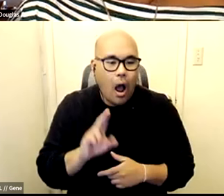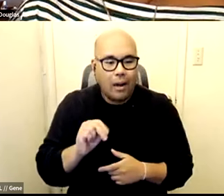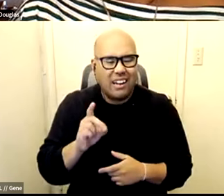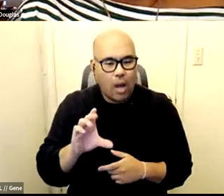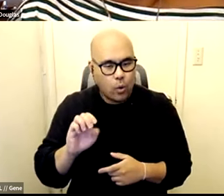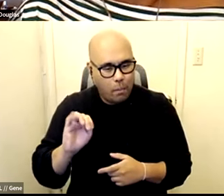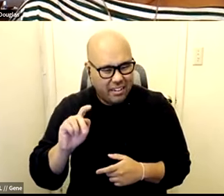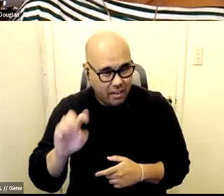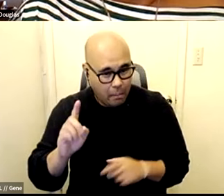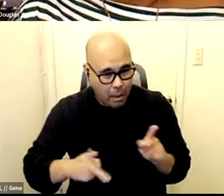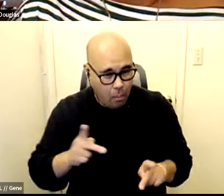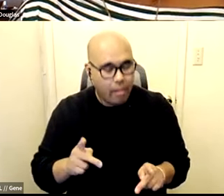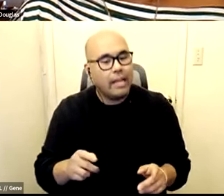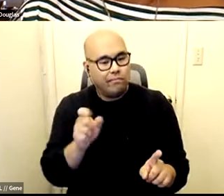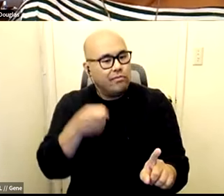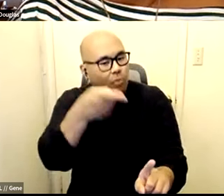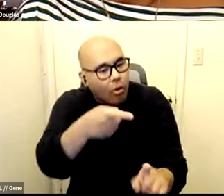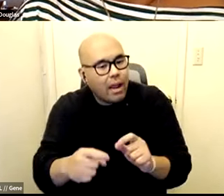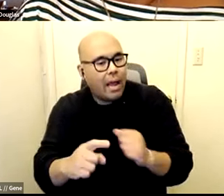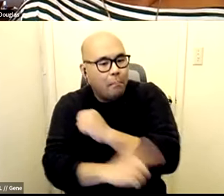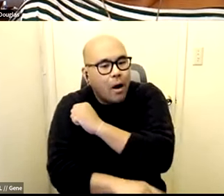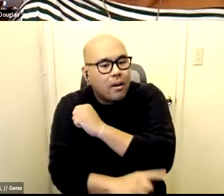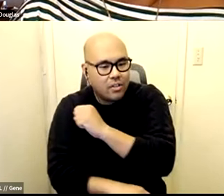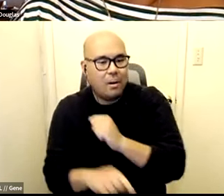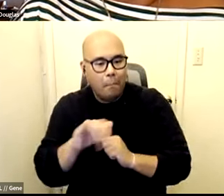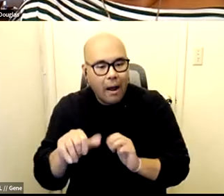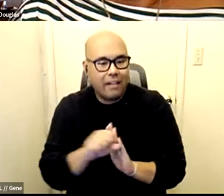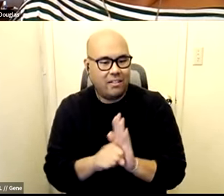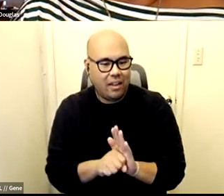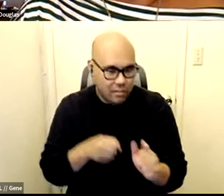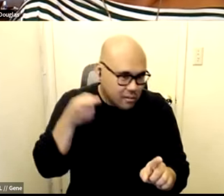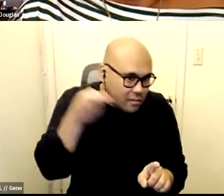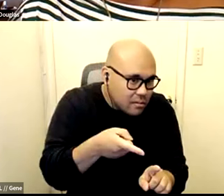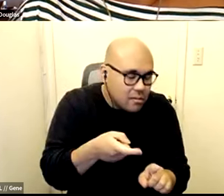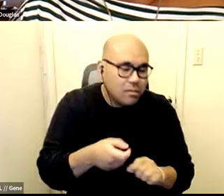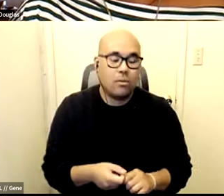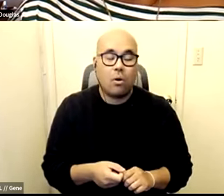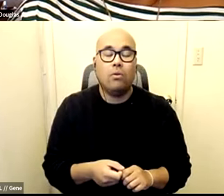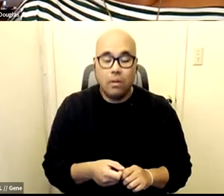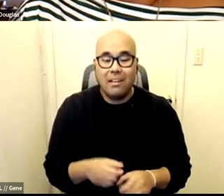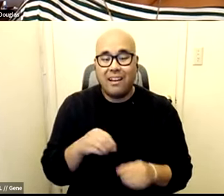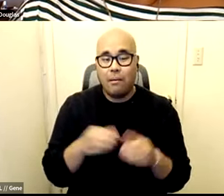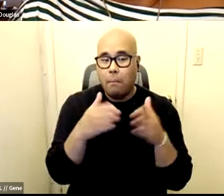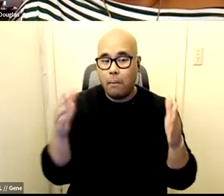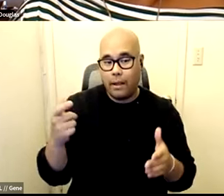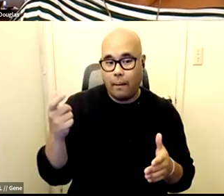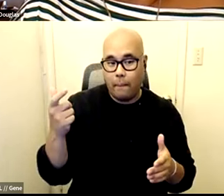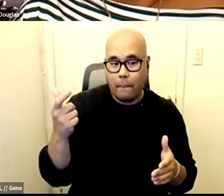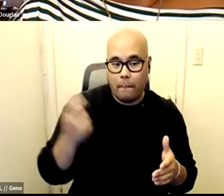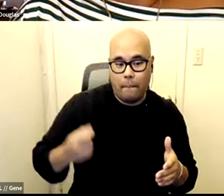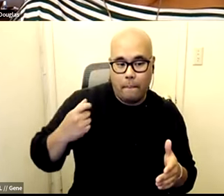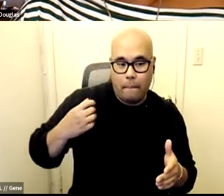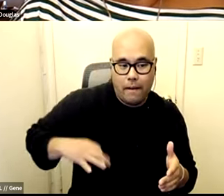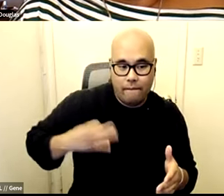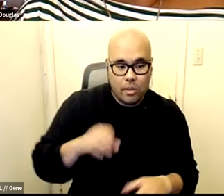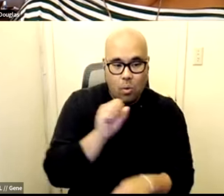the state and punished by the state so um i think within public benefits work we see yeah these